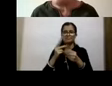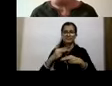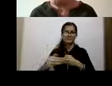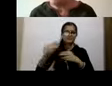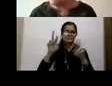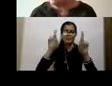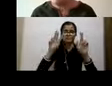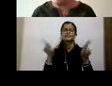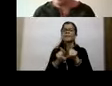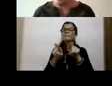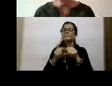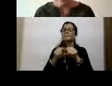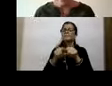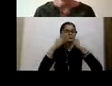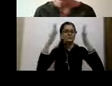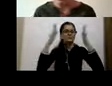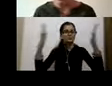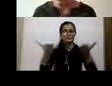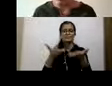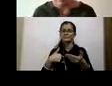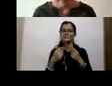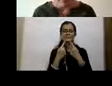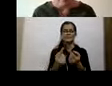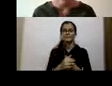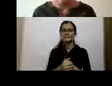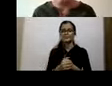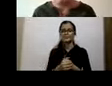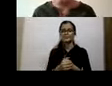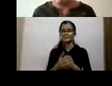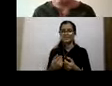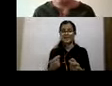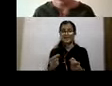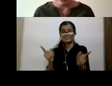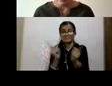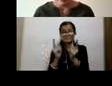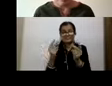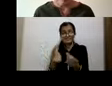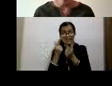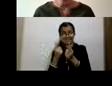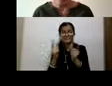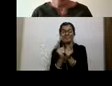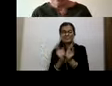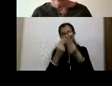Thank you. That's all I had to say. A quick, very quick journey, but I hope it was interesting.